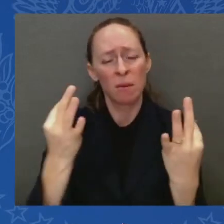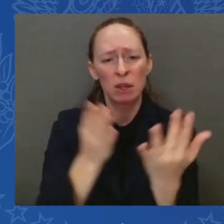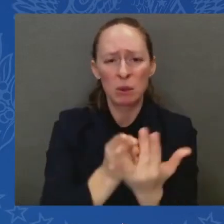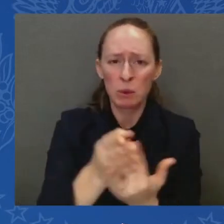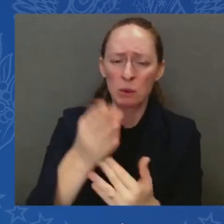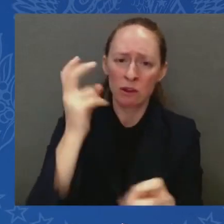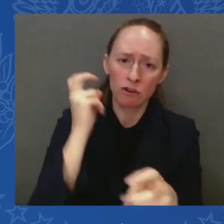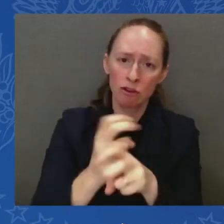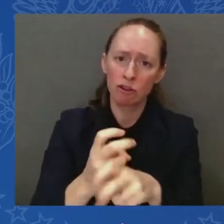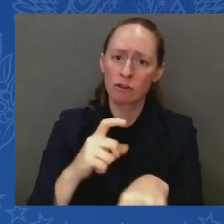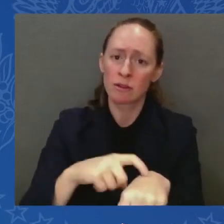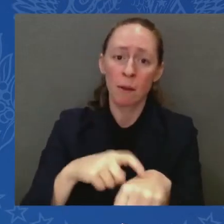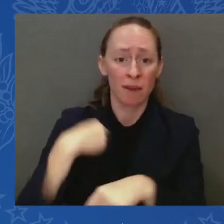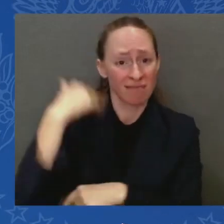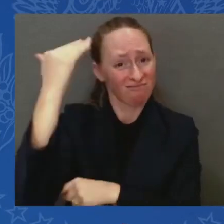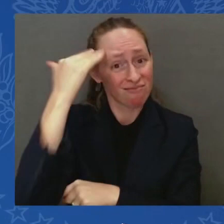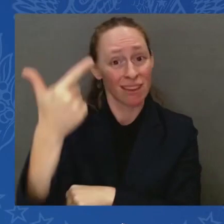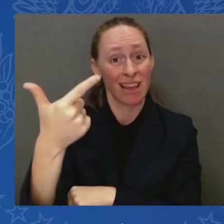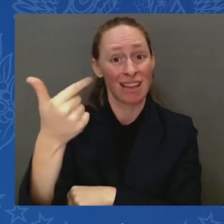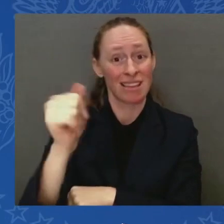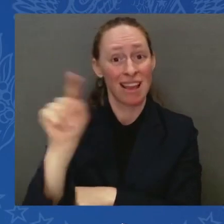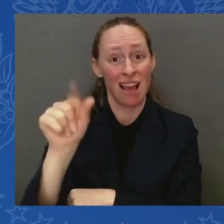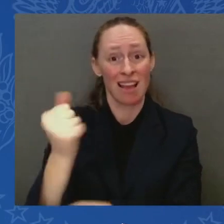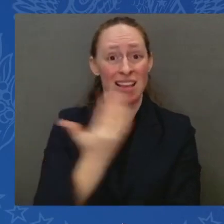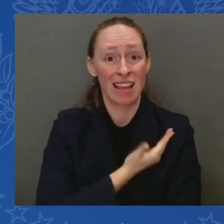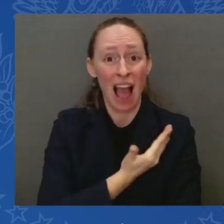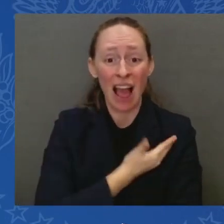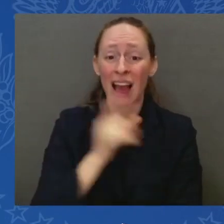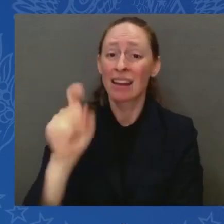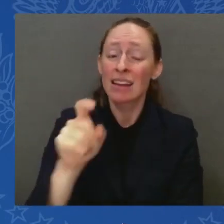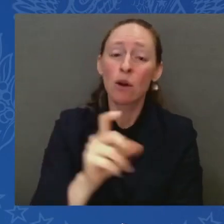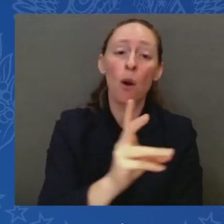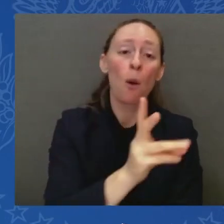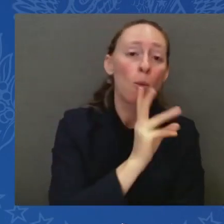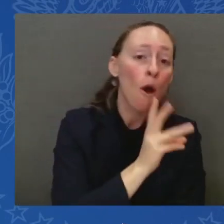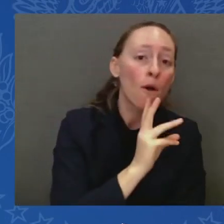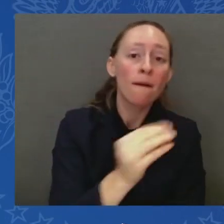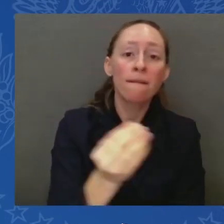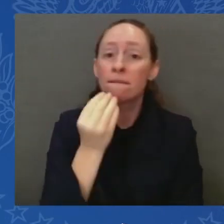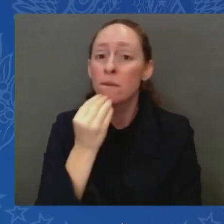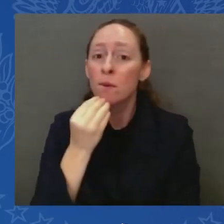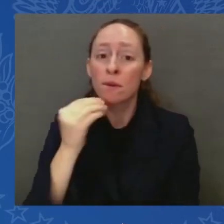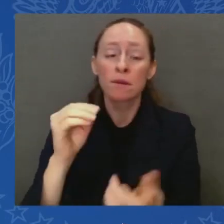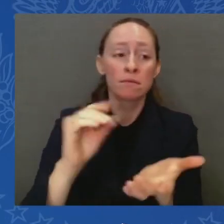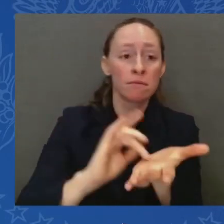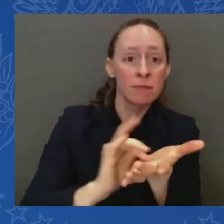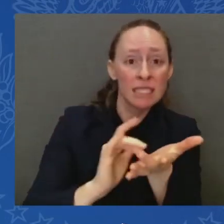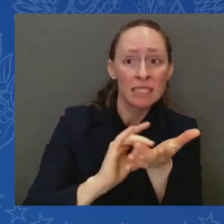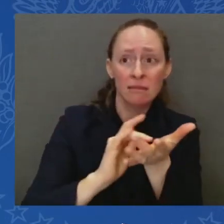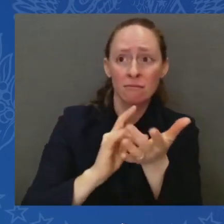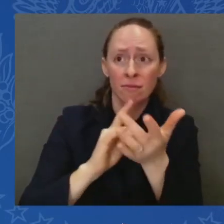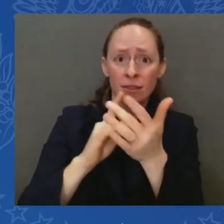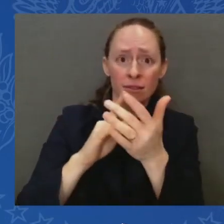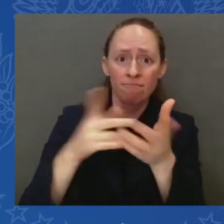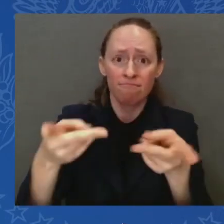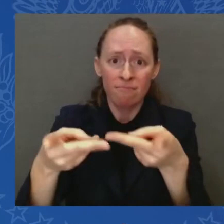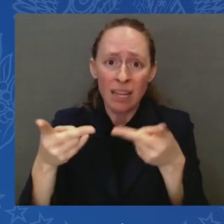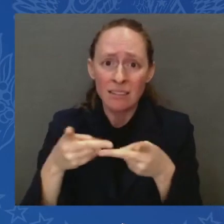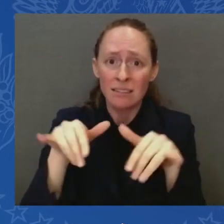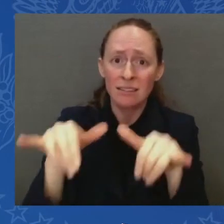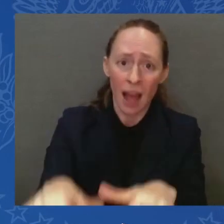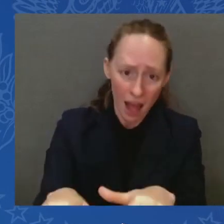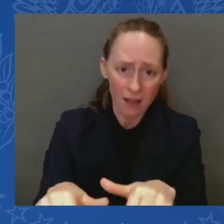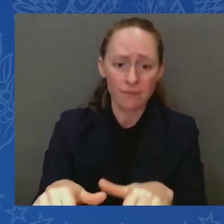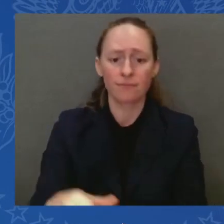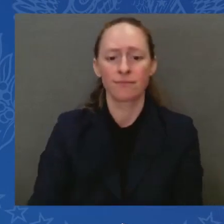asked the Israeli cabinet who I met with for some time this morning to agree to the delivery of life-saving humanitarian assistance to civilians in Gaza